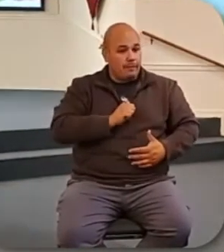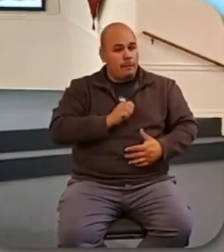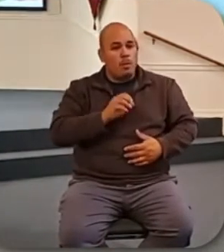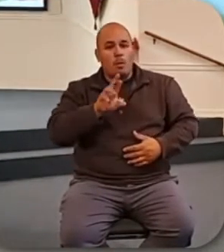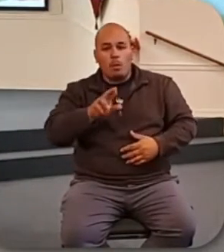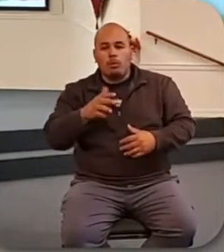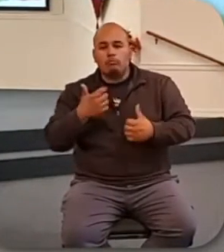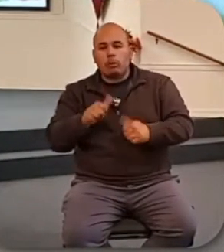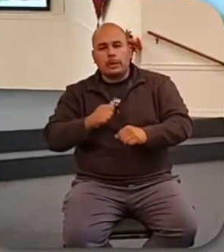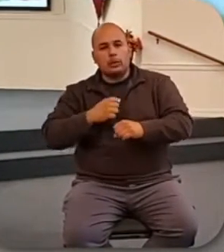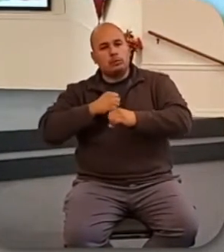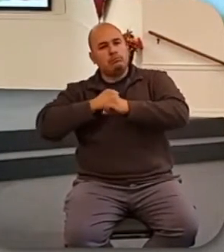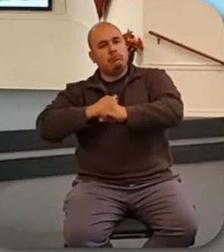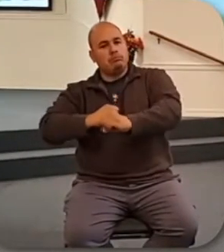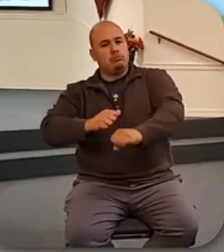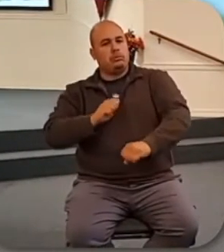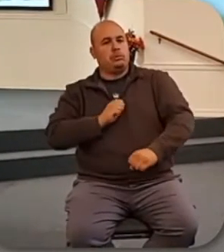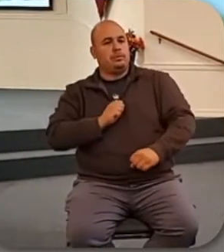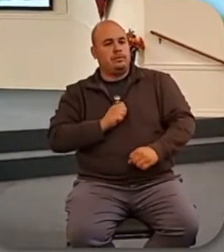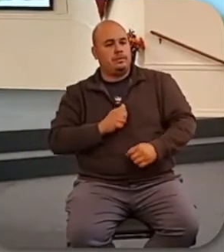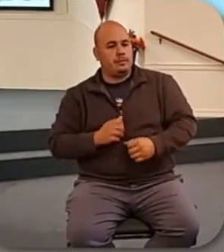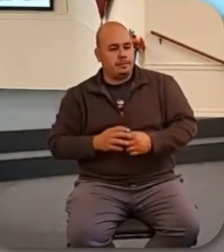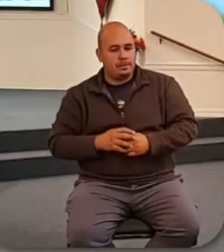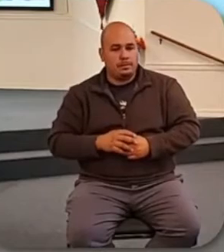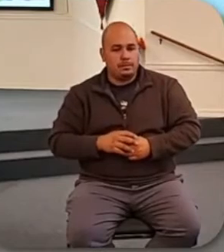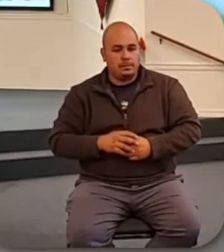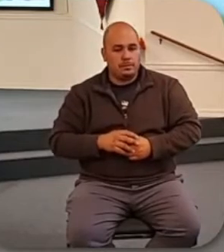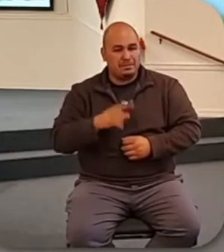you'll have what you need tomorrow.